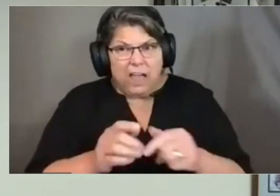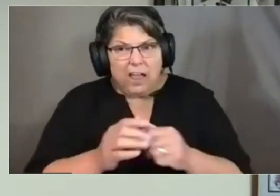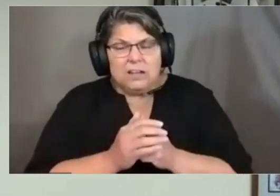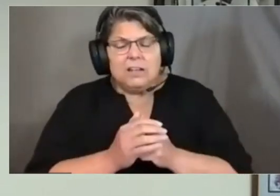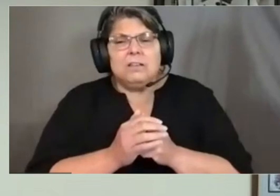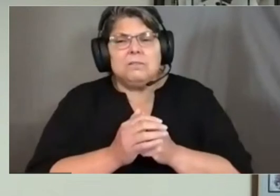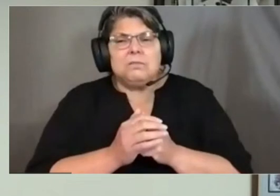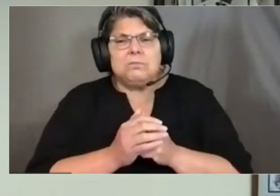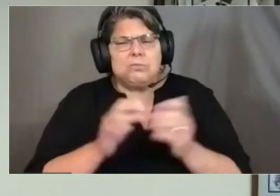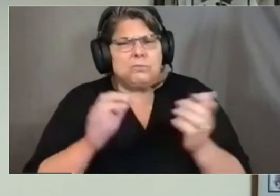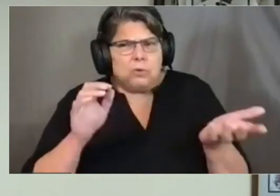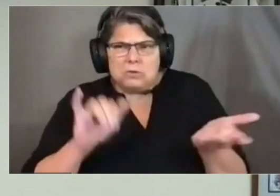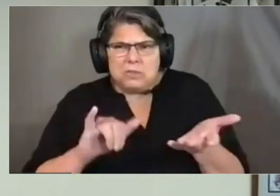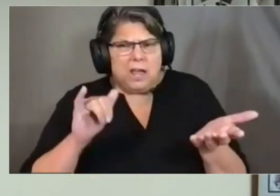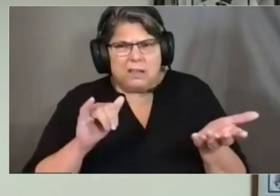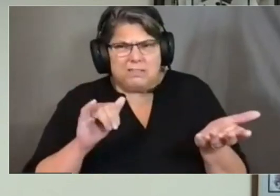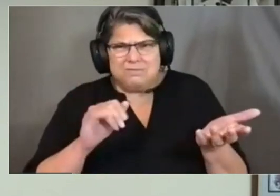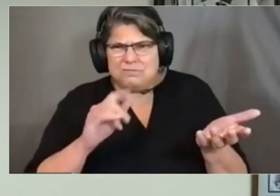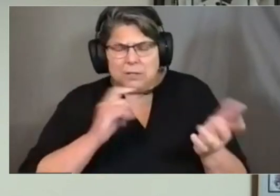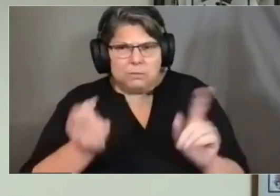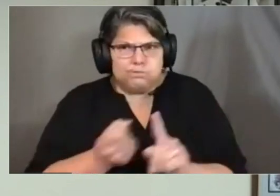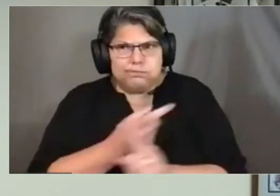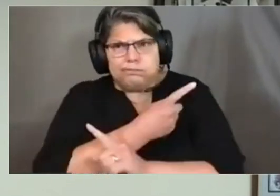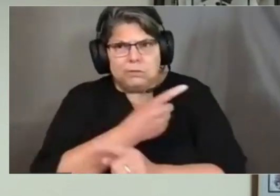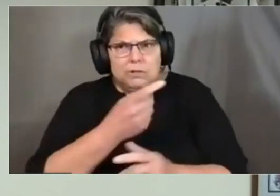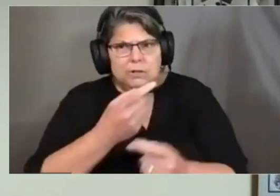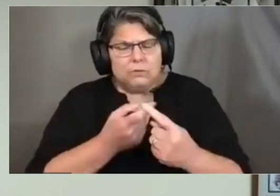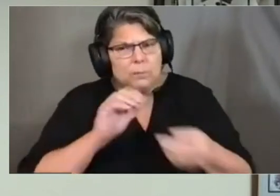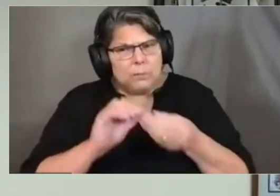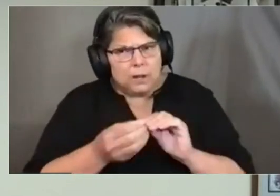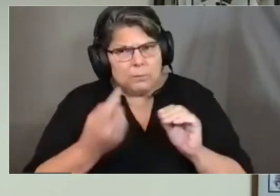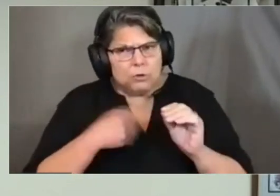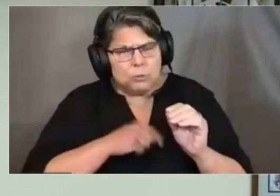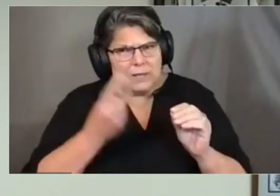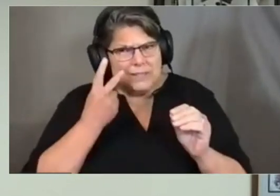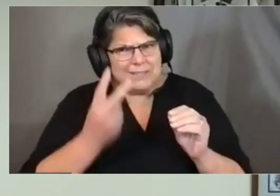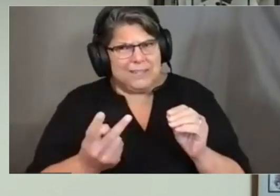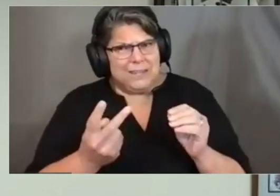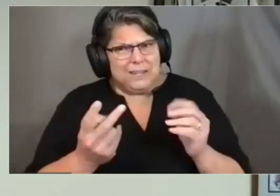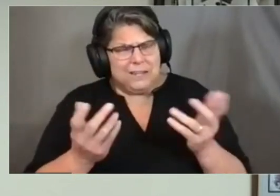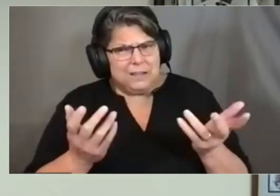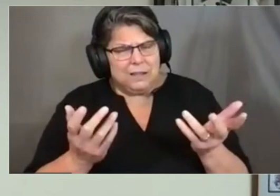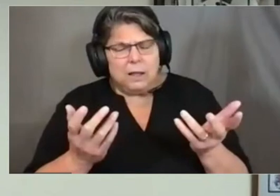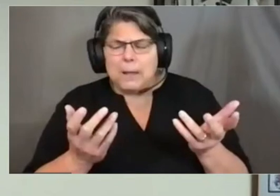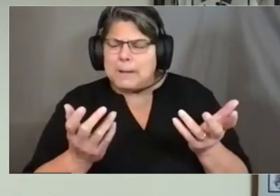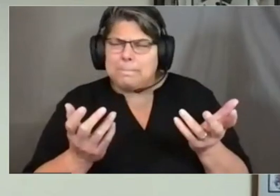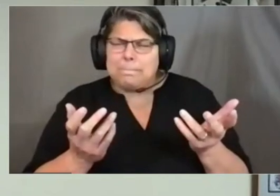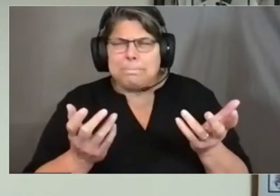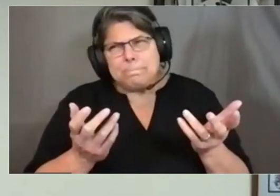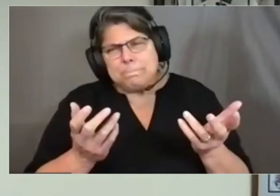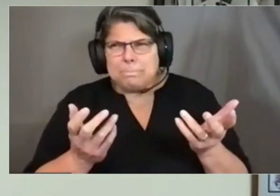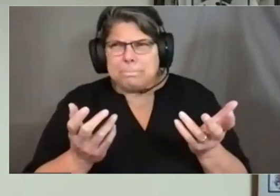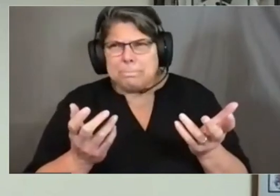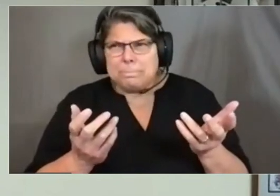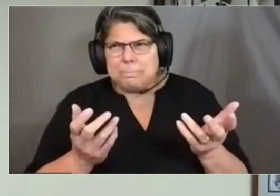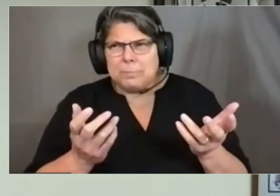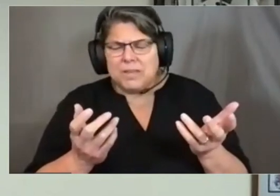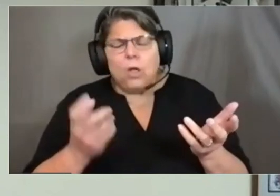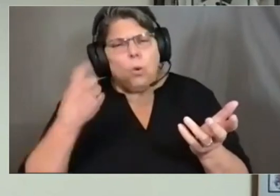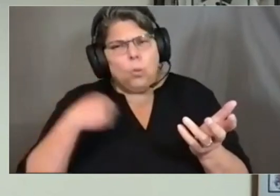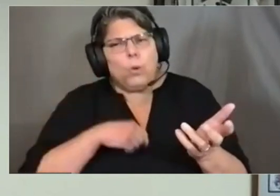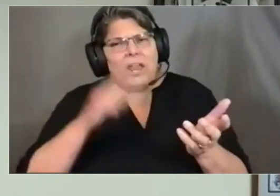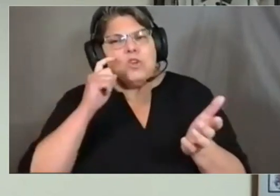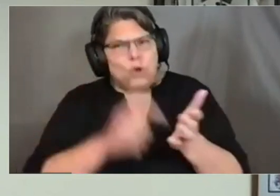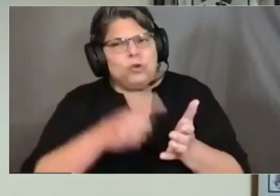in terms of the numbers that we're seeing as a background rate? And it's just possibly been noticed due to our